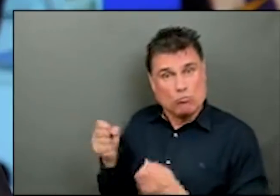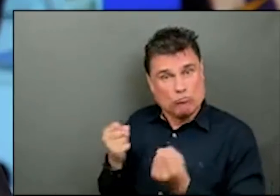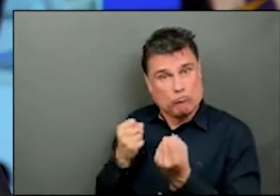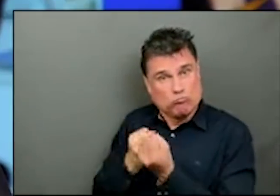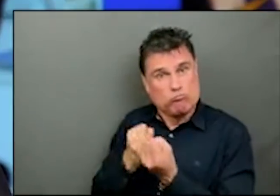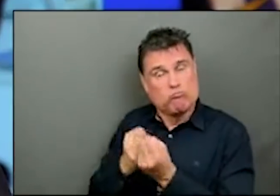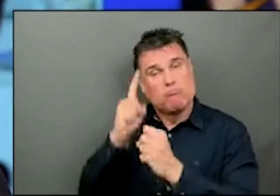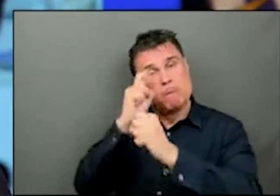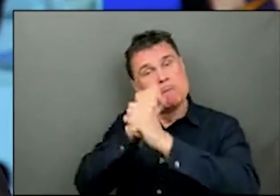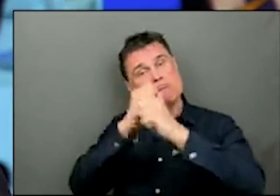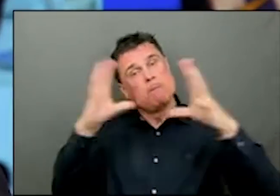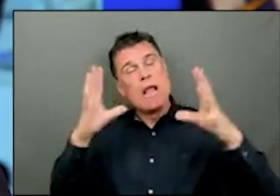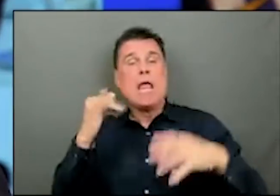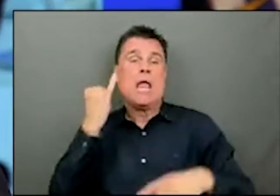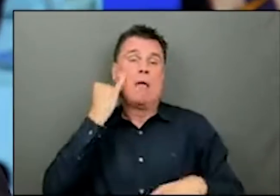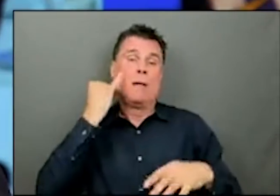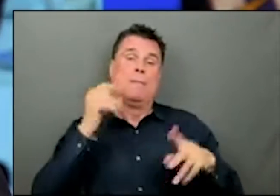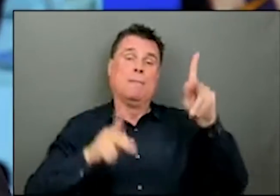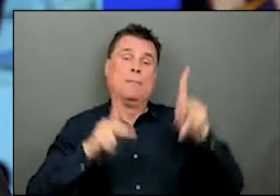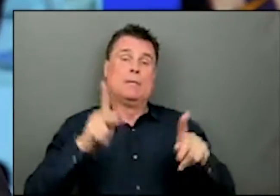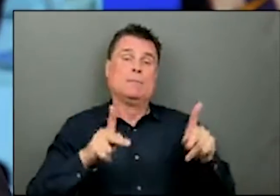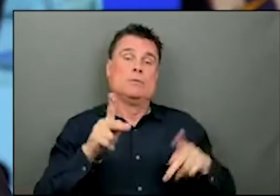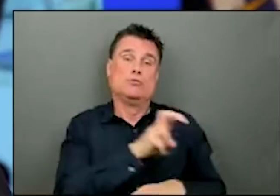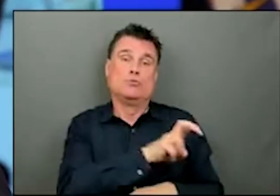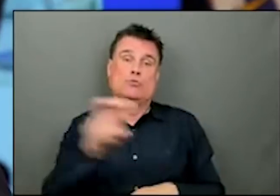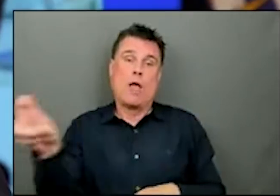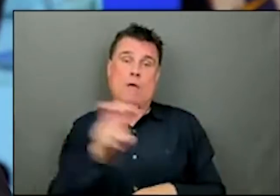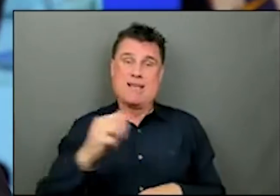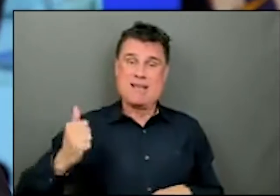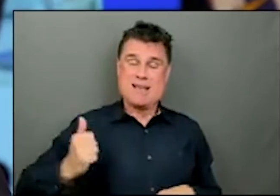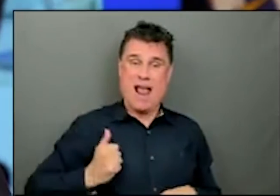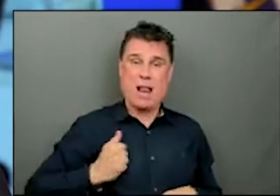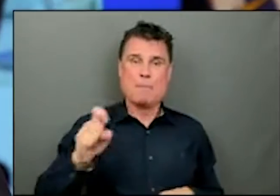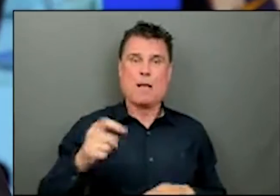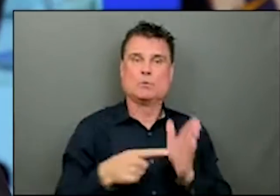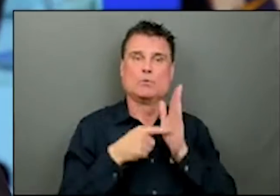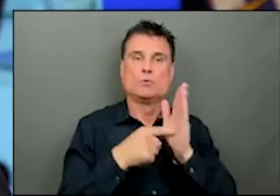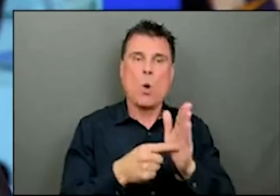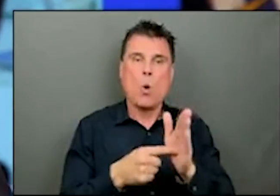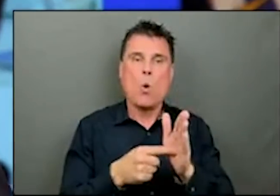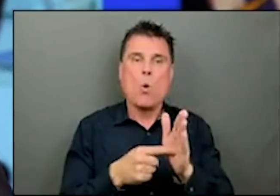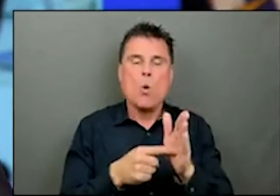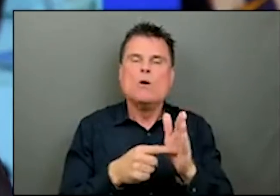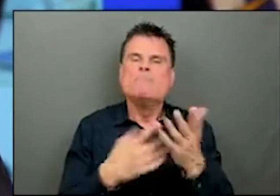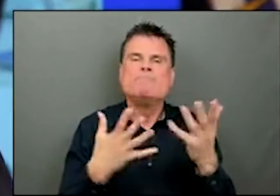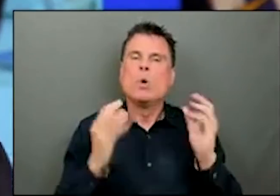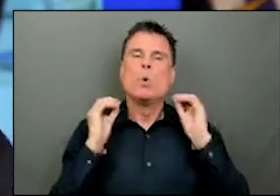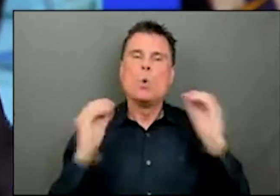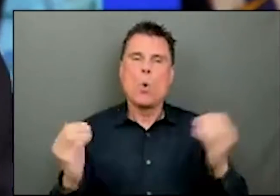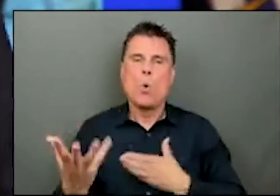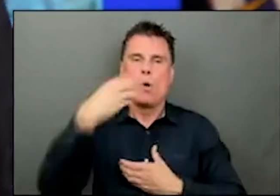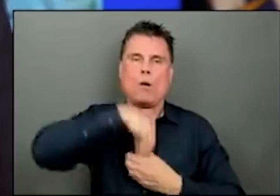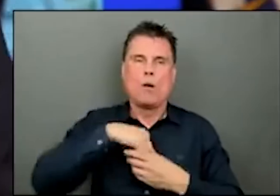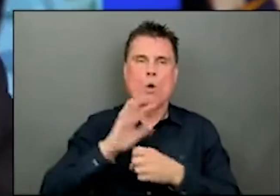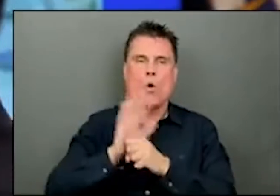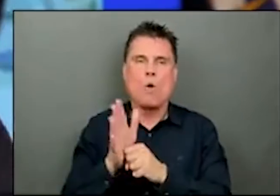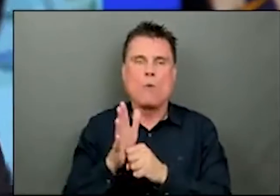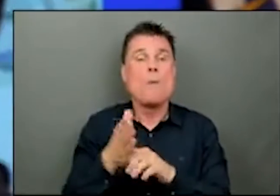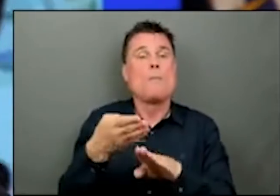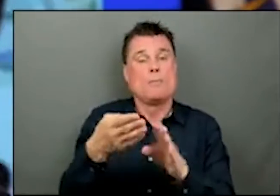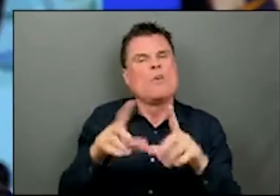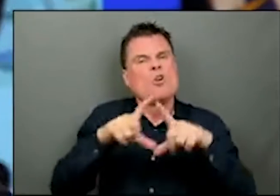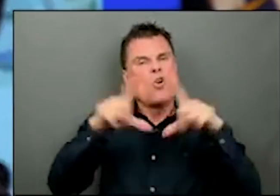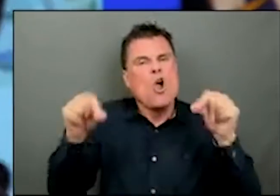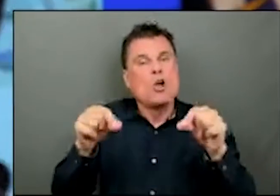even people traveling within Canada would have to have a negative PCR test before they get on the flight? Well, again,